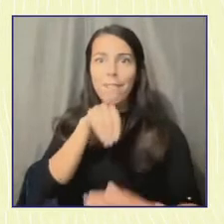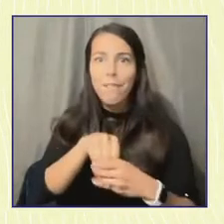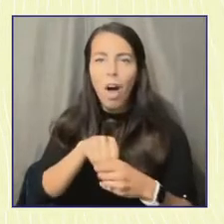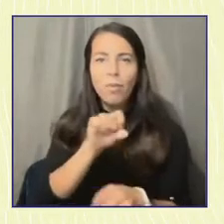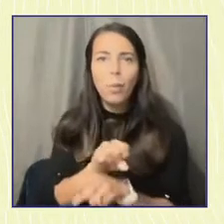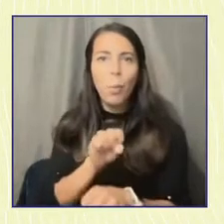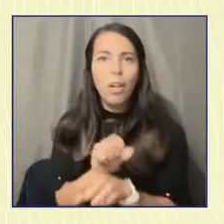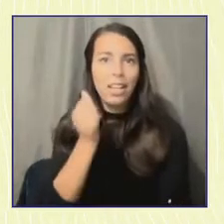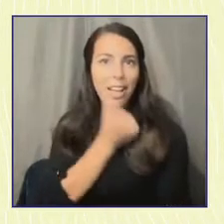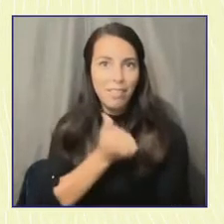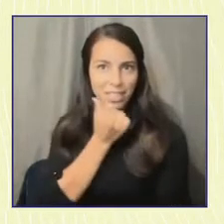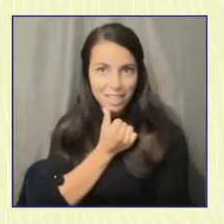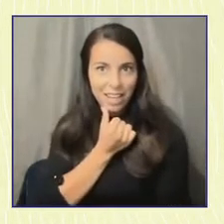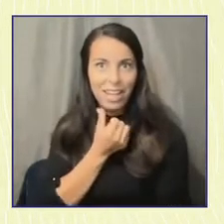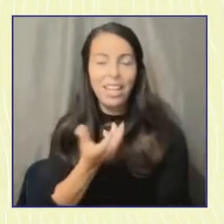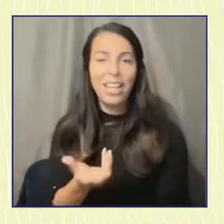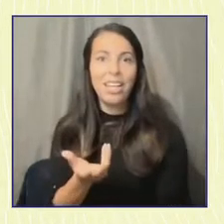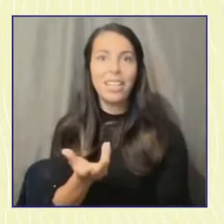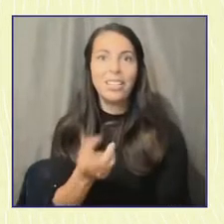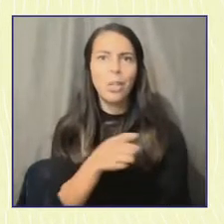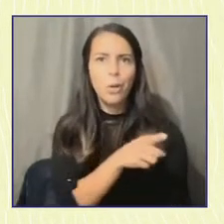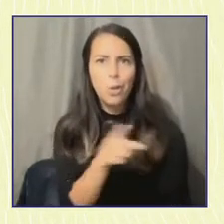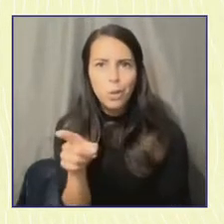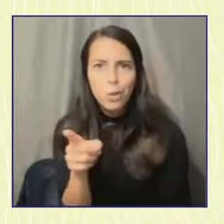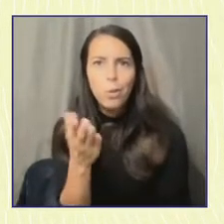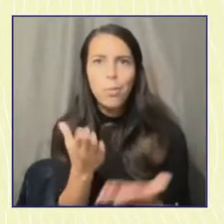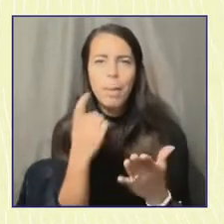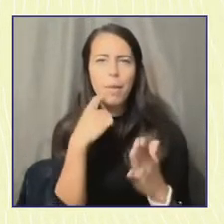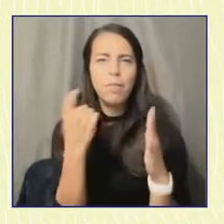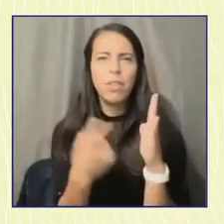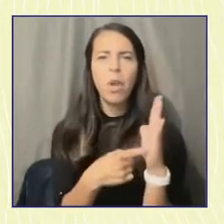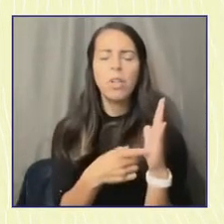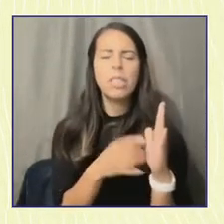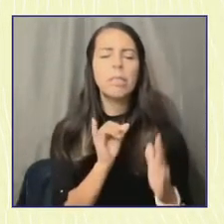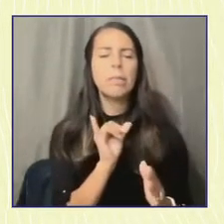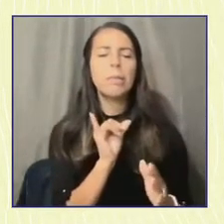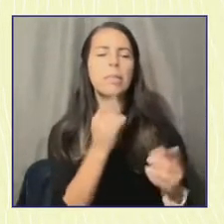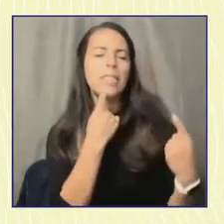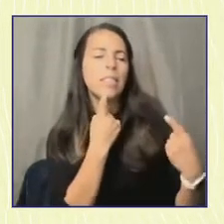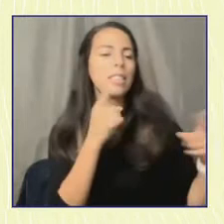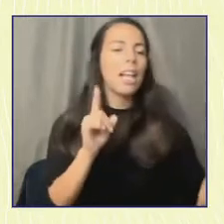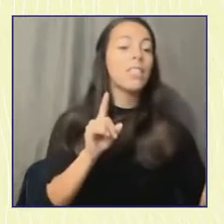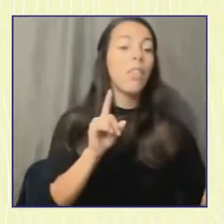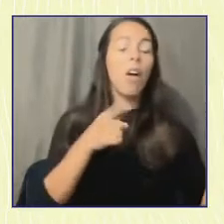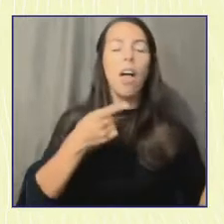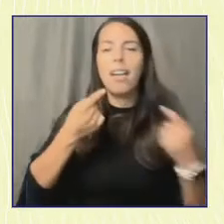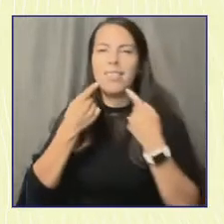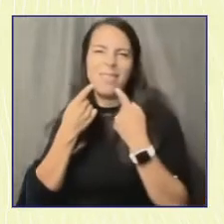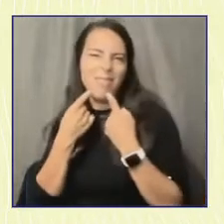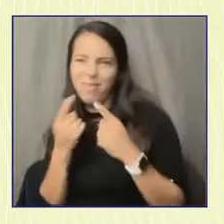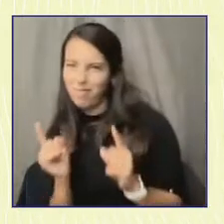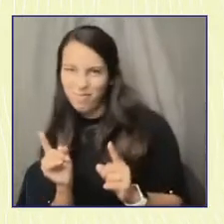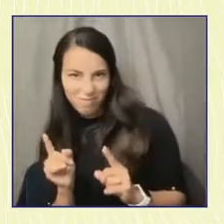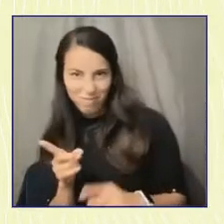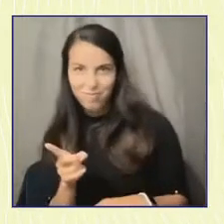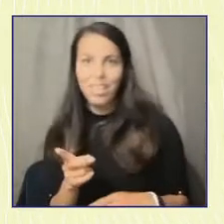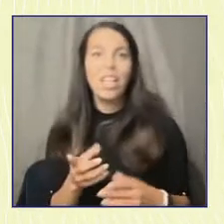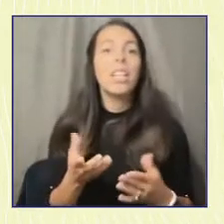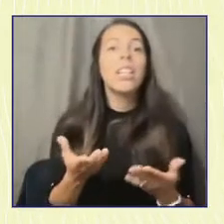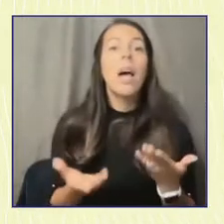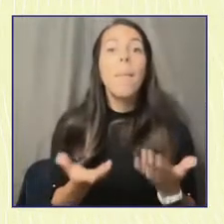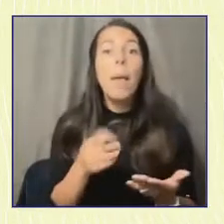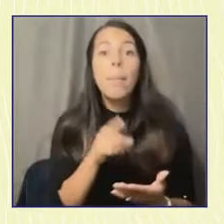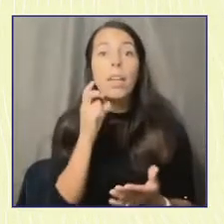so you kind of see what works and what doesn't in terms of how campaigns and, you know, organizations try to engage with young